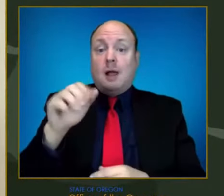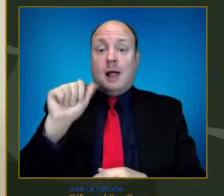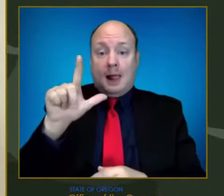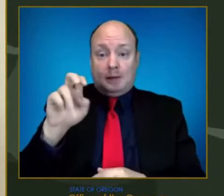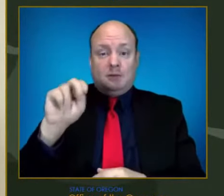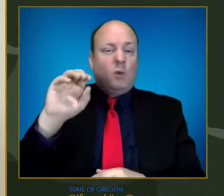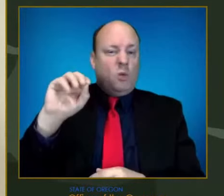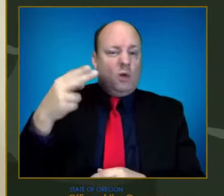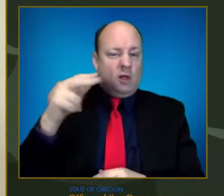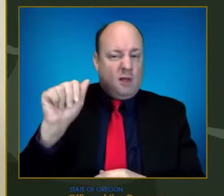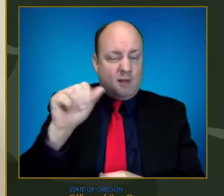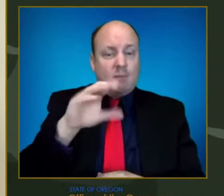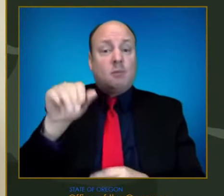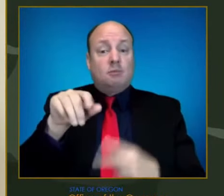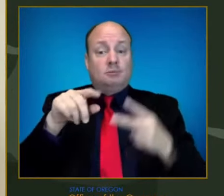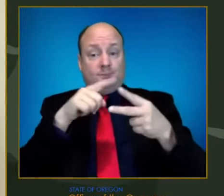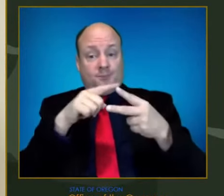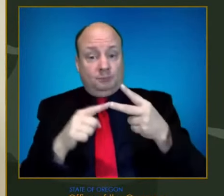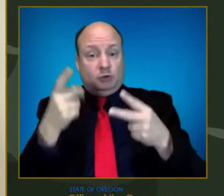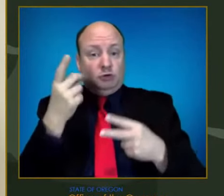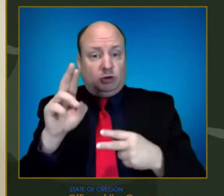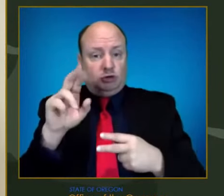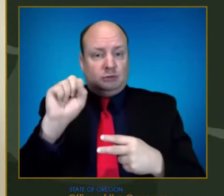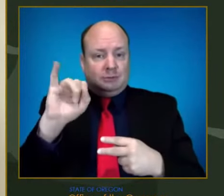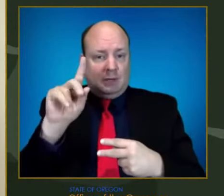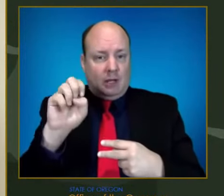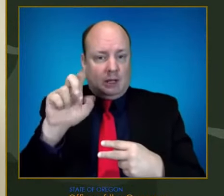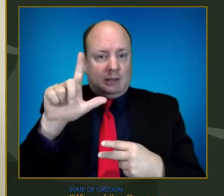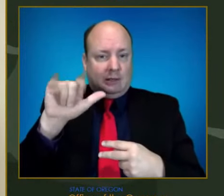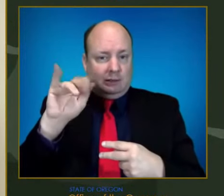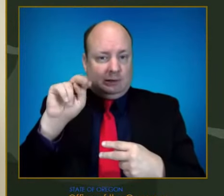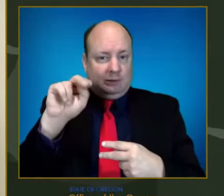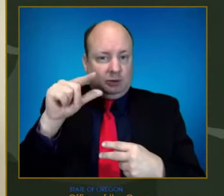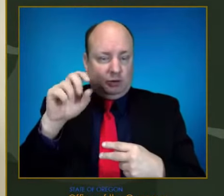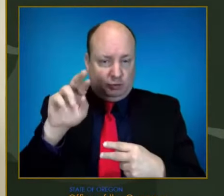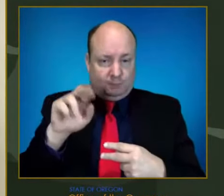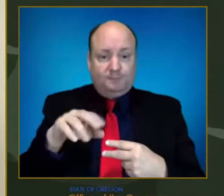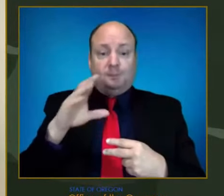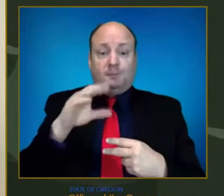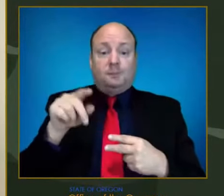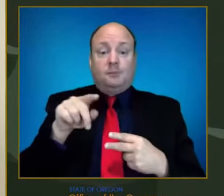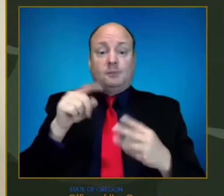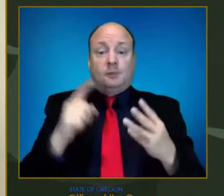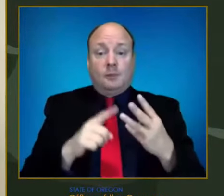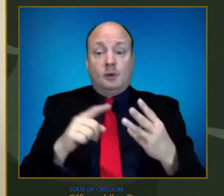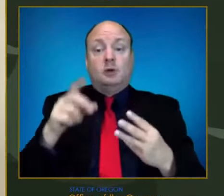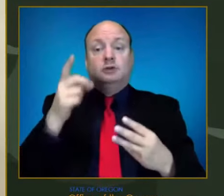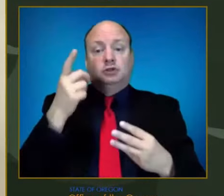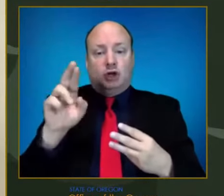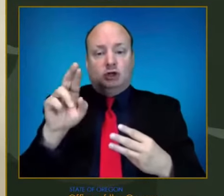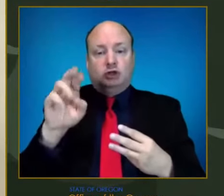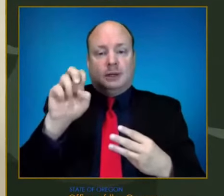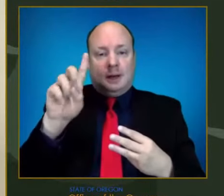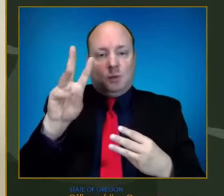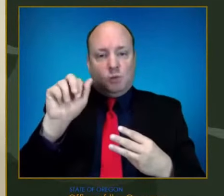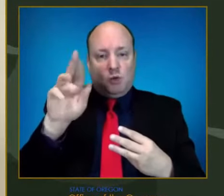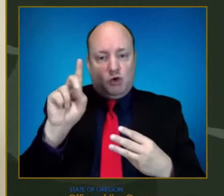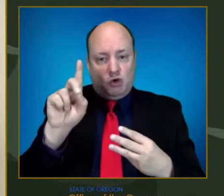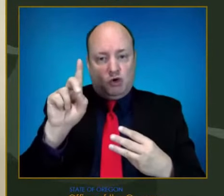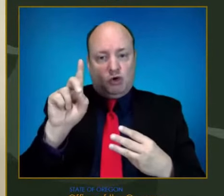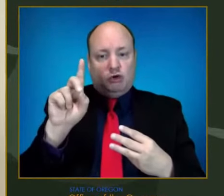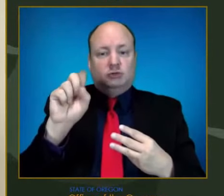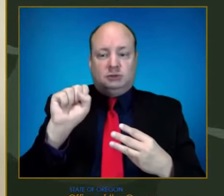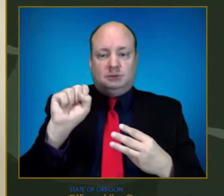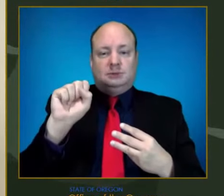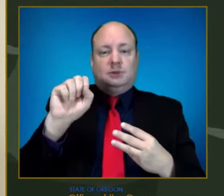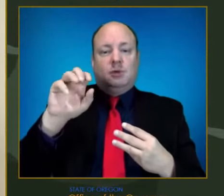Dr. Dean Seidlinger, our state epidemiologist, Dr. Renee Edwards, Chief Medical Officer at Oregon Health and Science